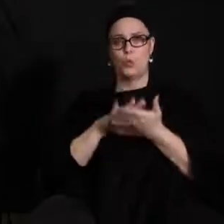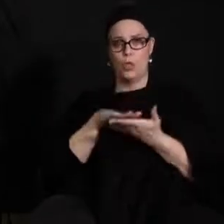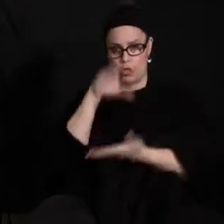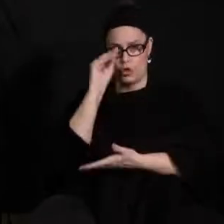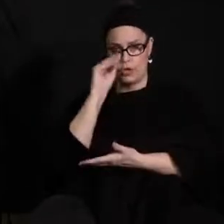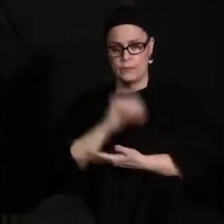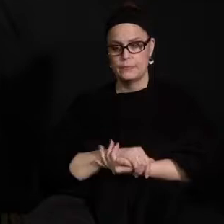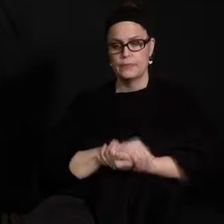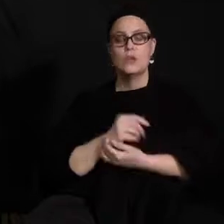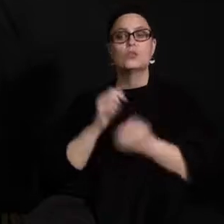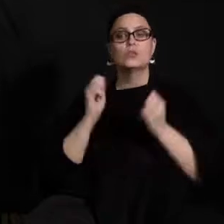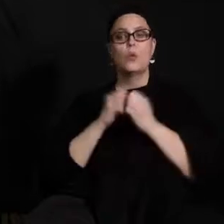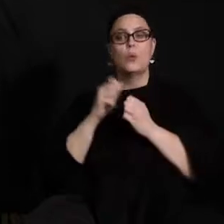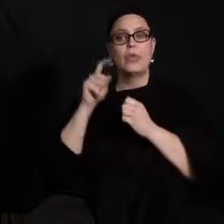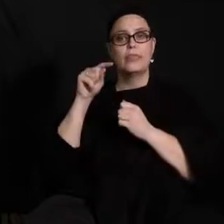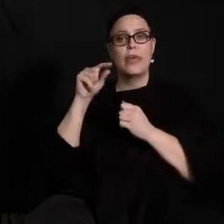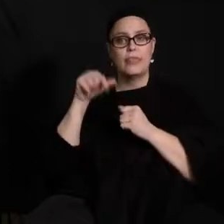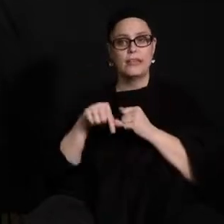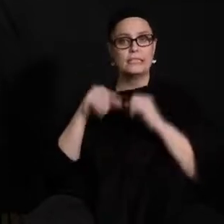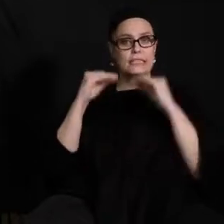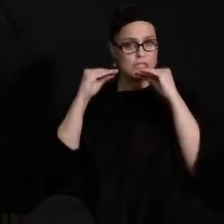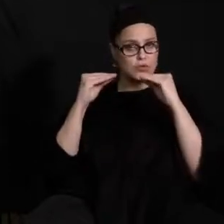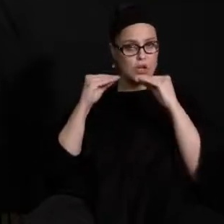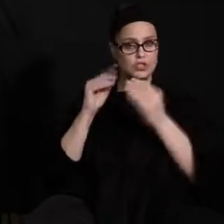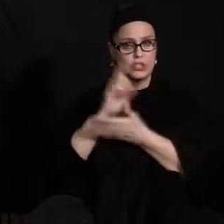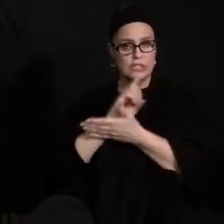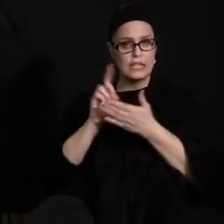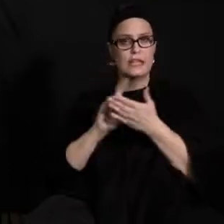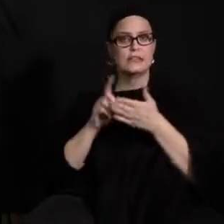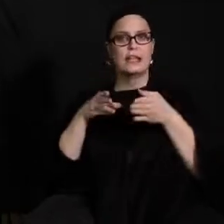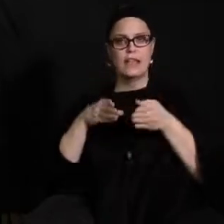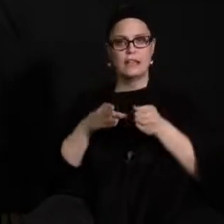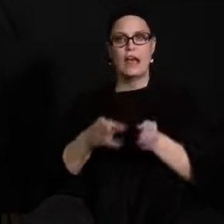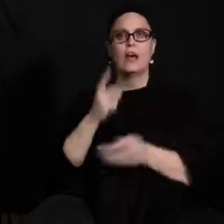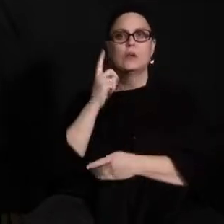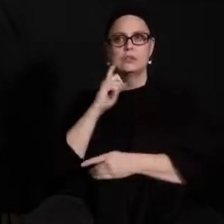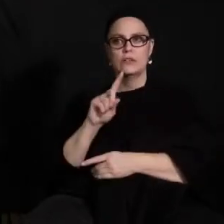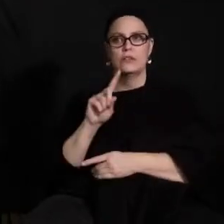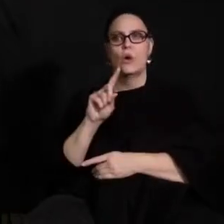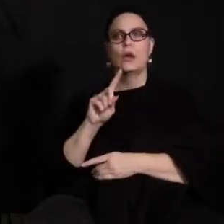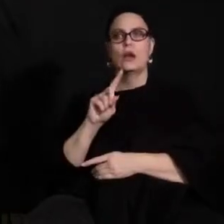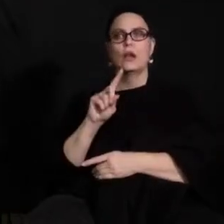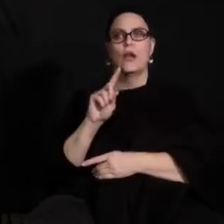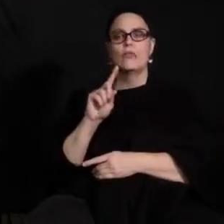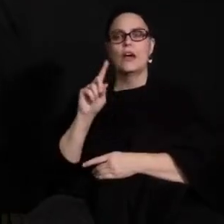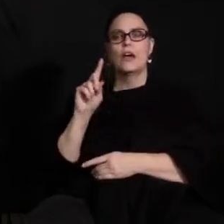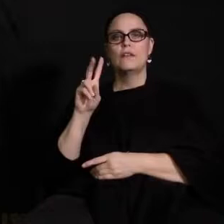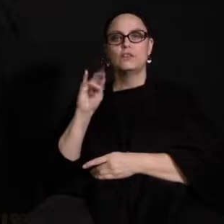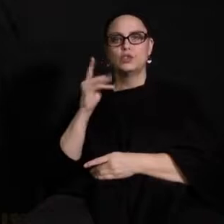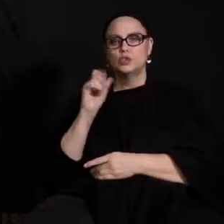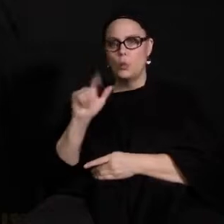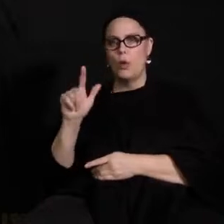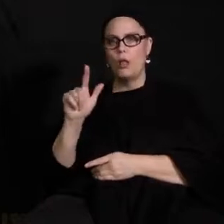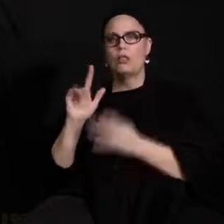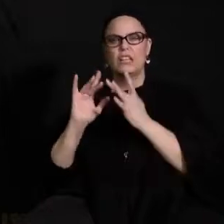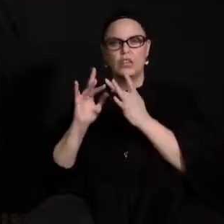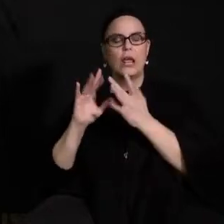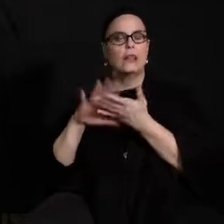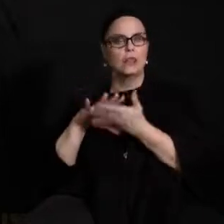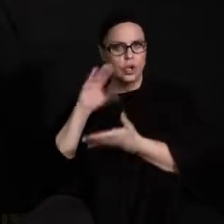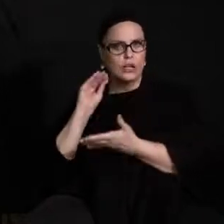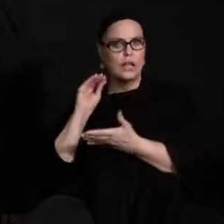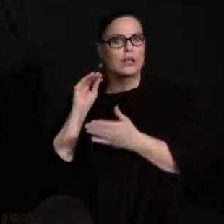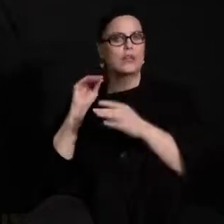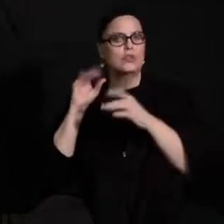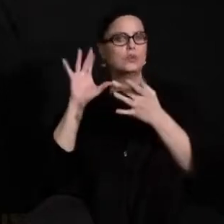instructional design that we do have here, allows for virtual learnings to get connected to courses each week